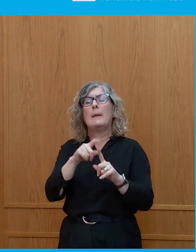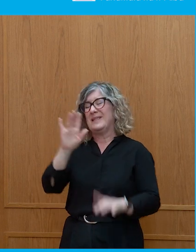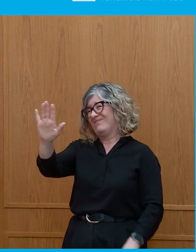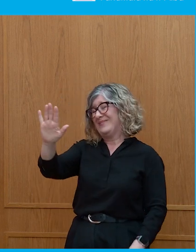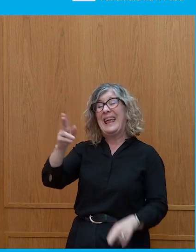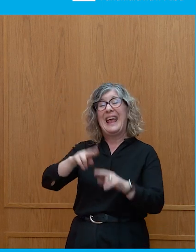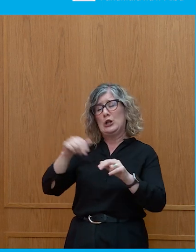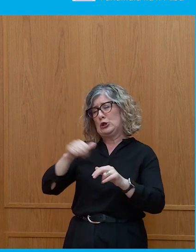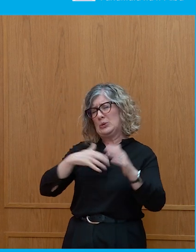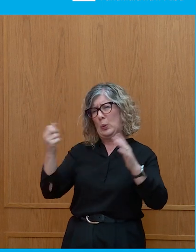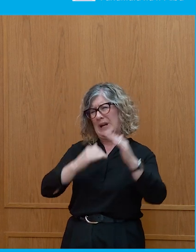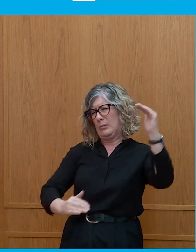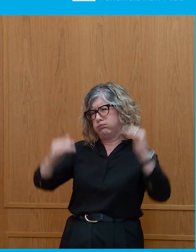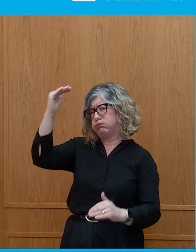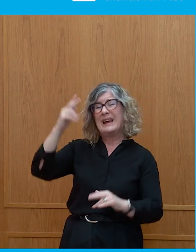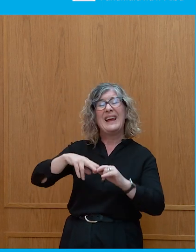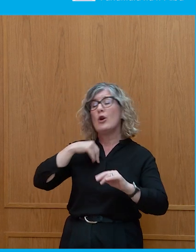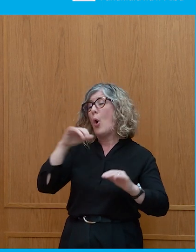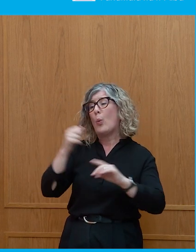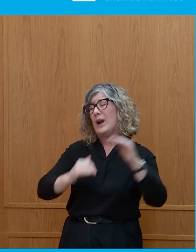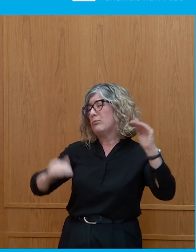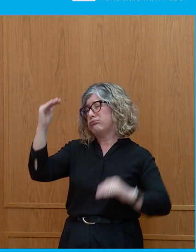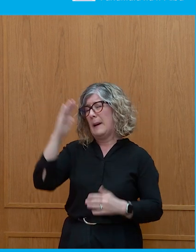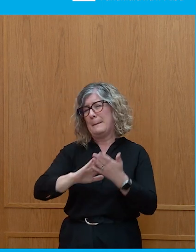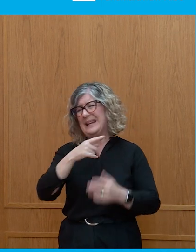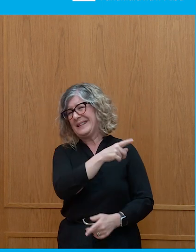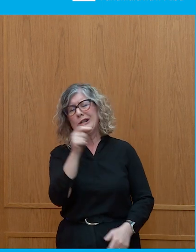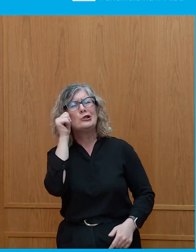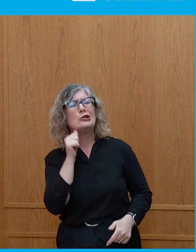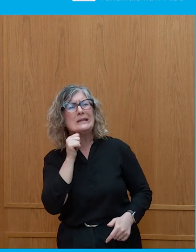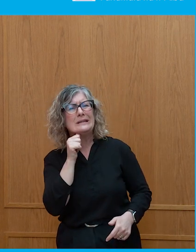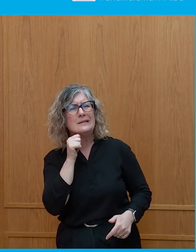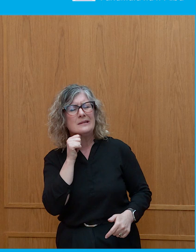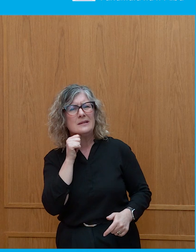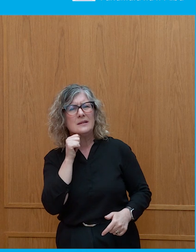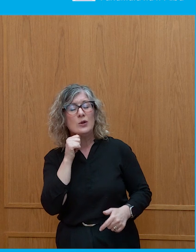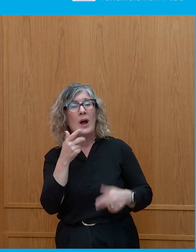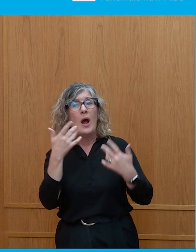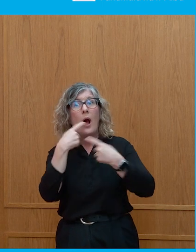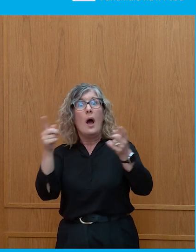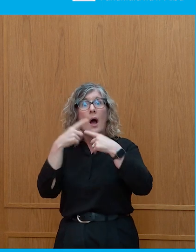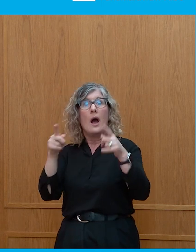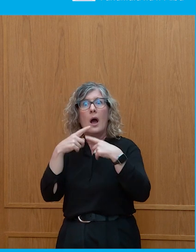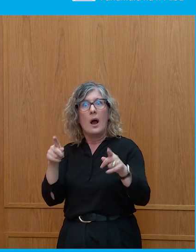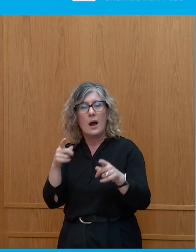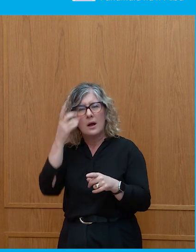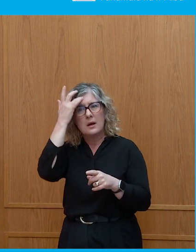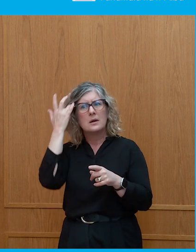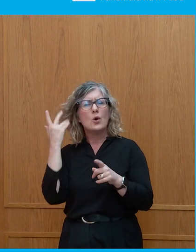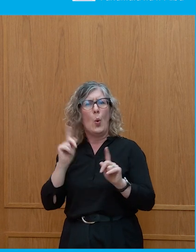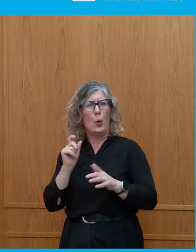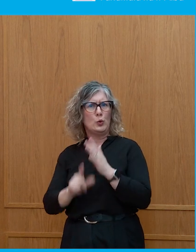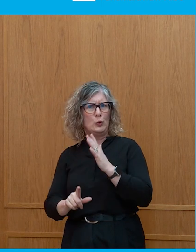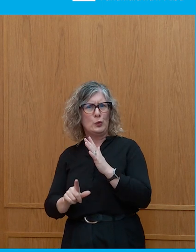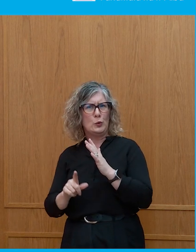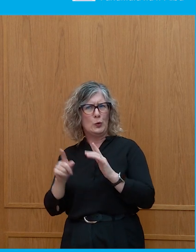And what do you do with that? And as a pollster and somebody who advises not so much political candidates, but people who are politically